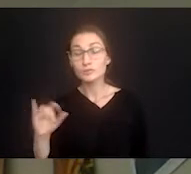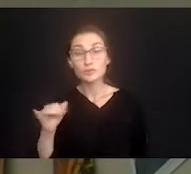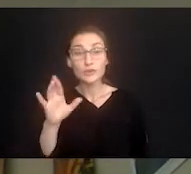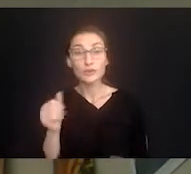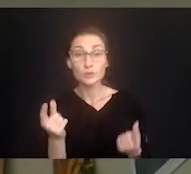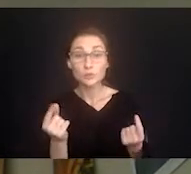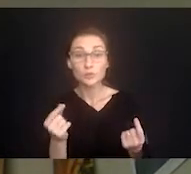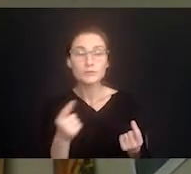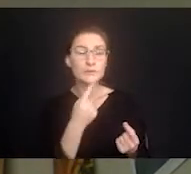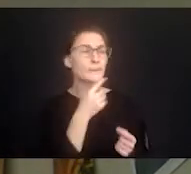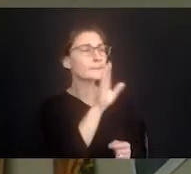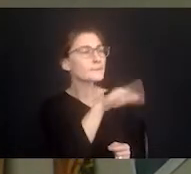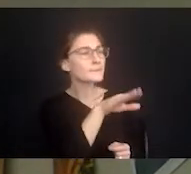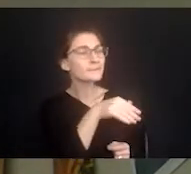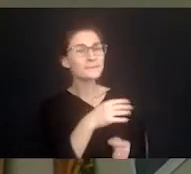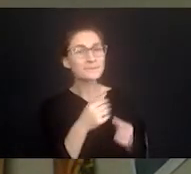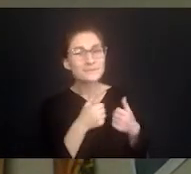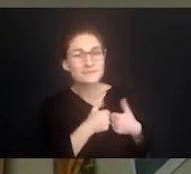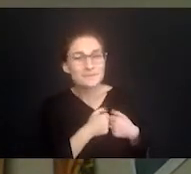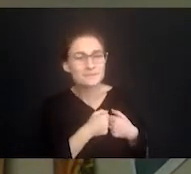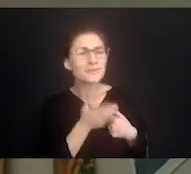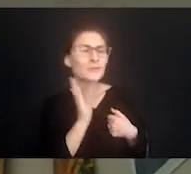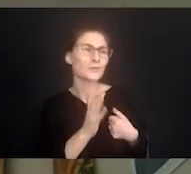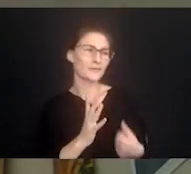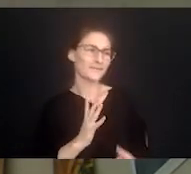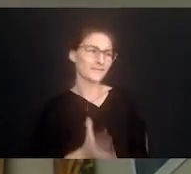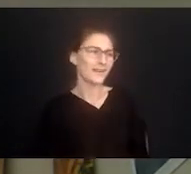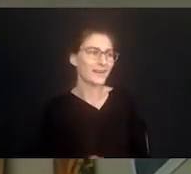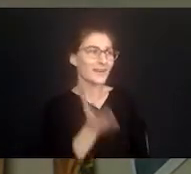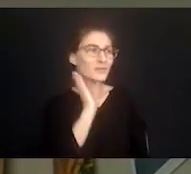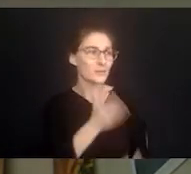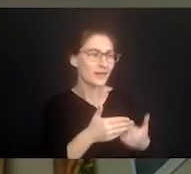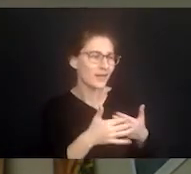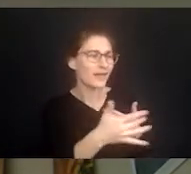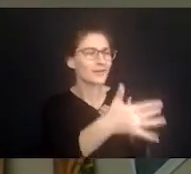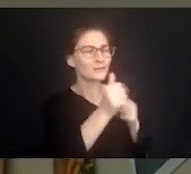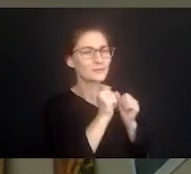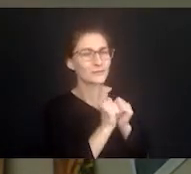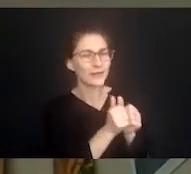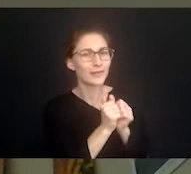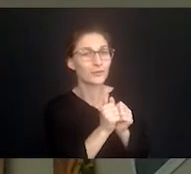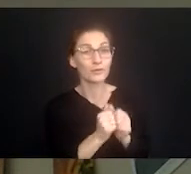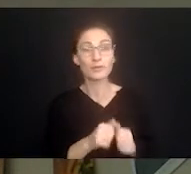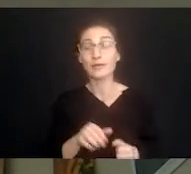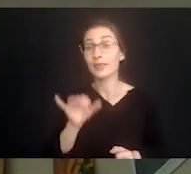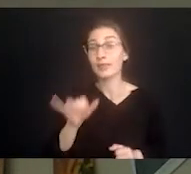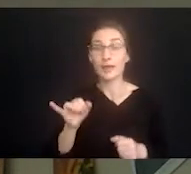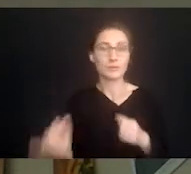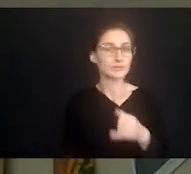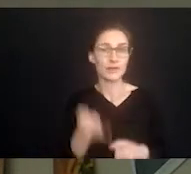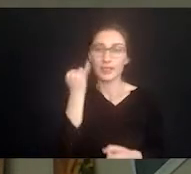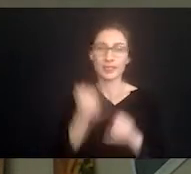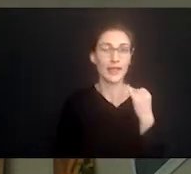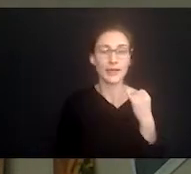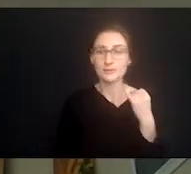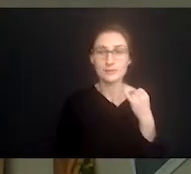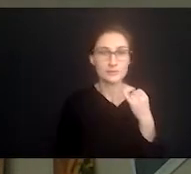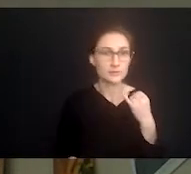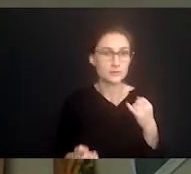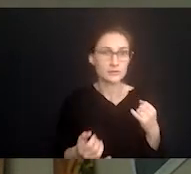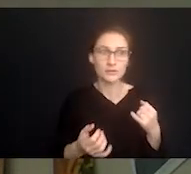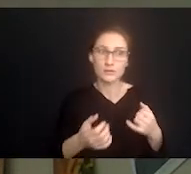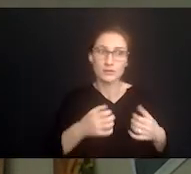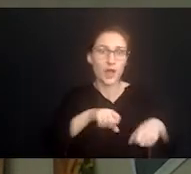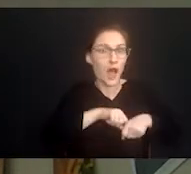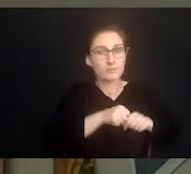said, it will be okay, sweetheart. We'll get through this together. That was the final straw. That last tiny